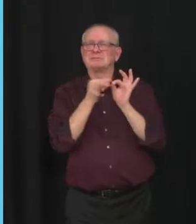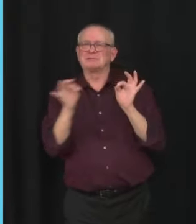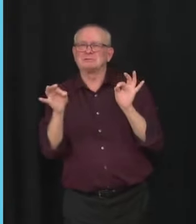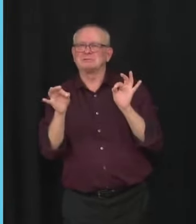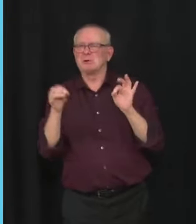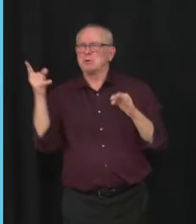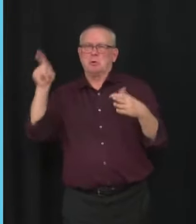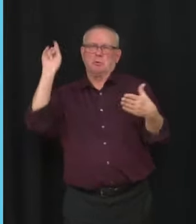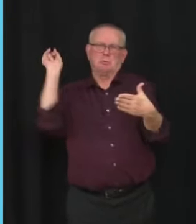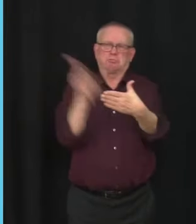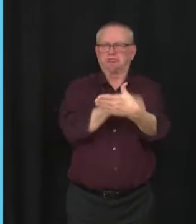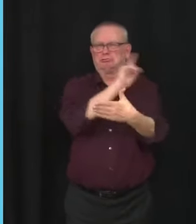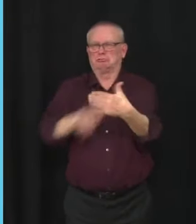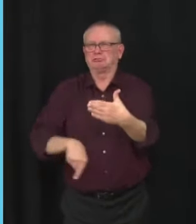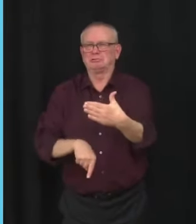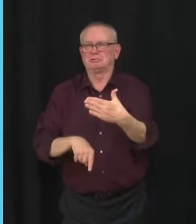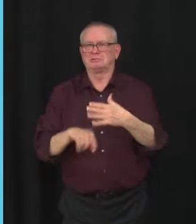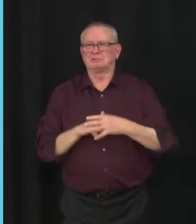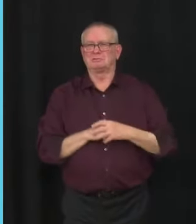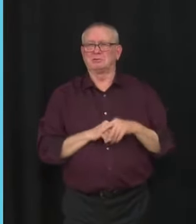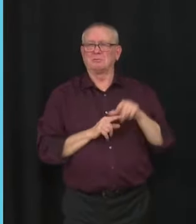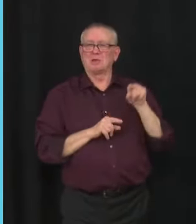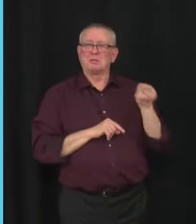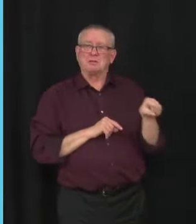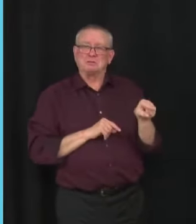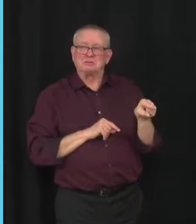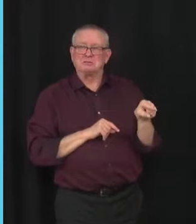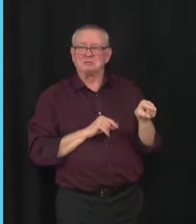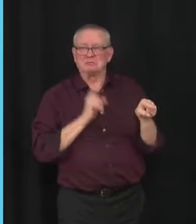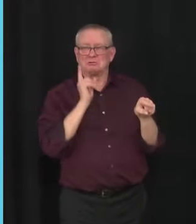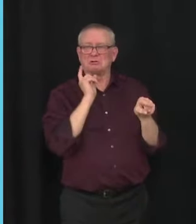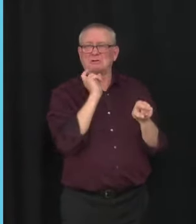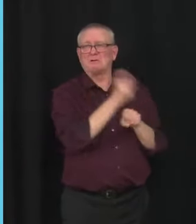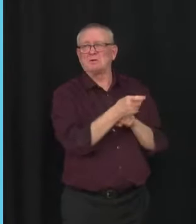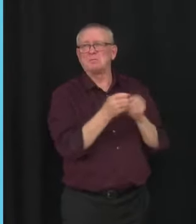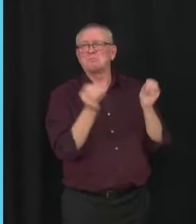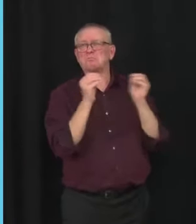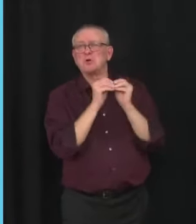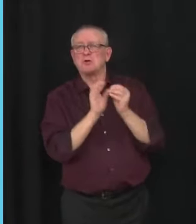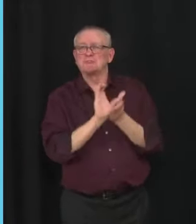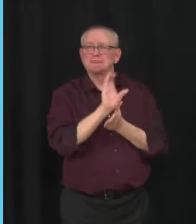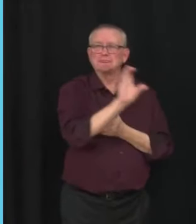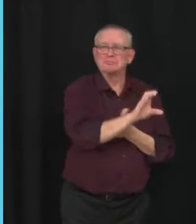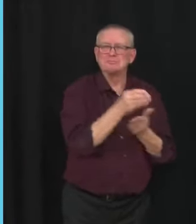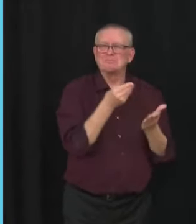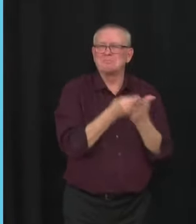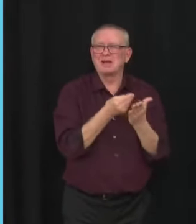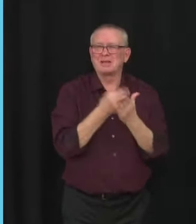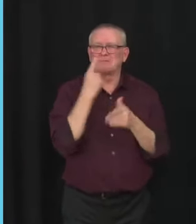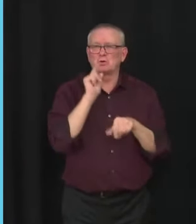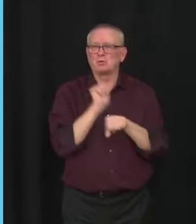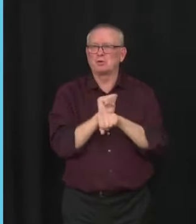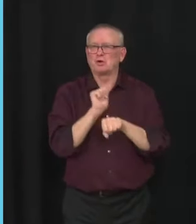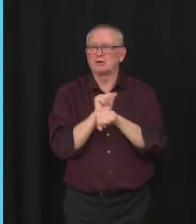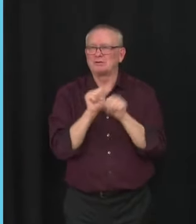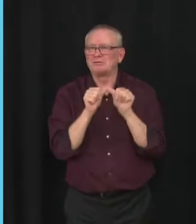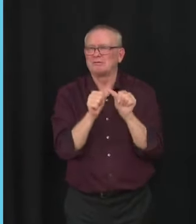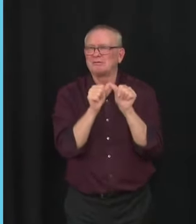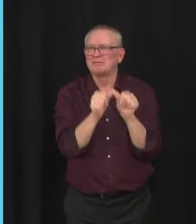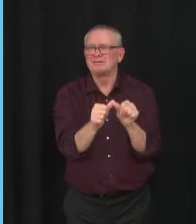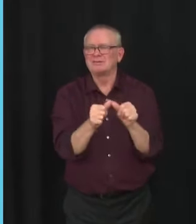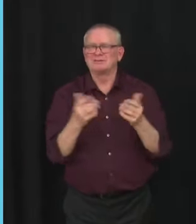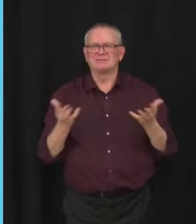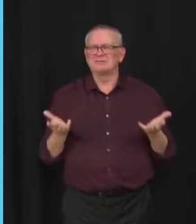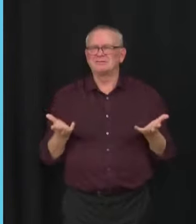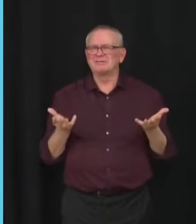CBC gave David Suzuki millions of dollars more in compensation to work for them. This is the same